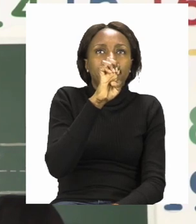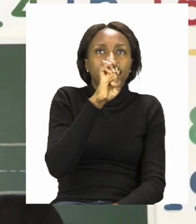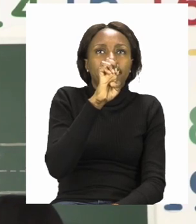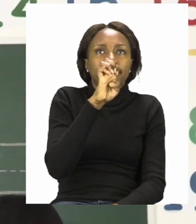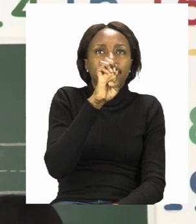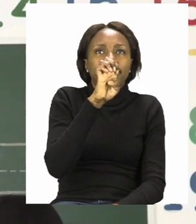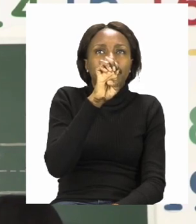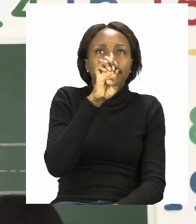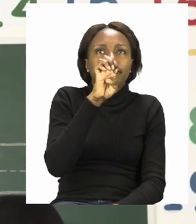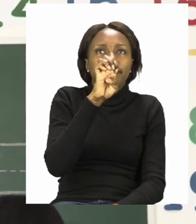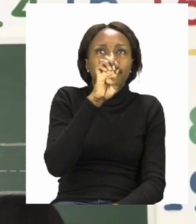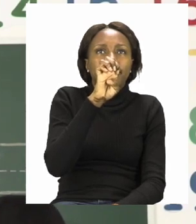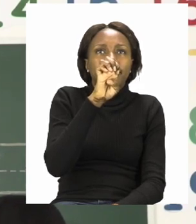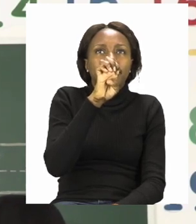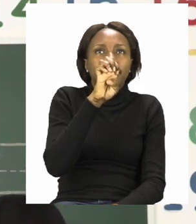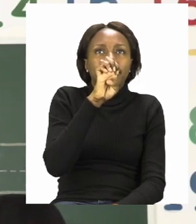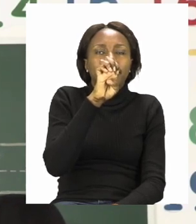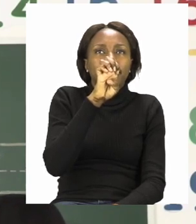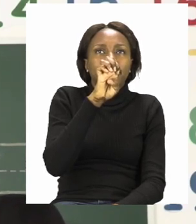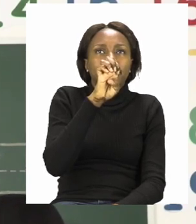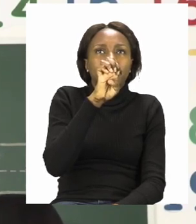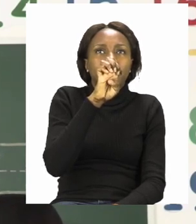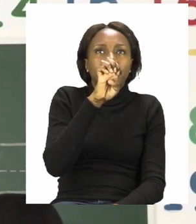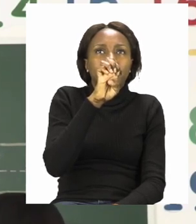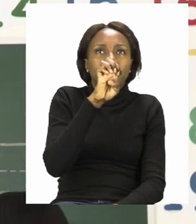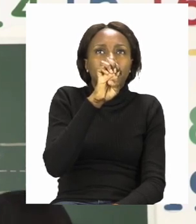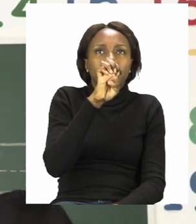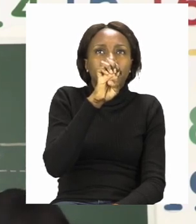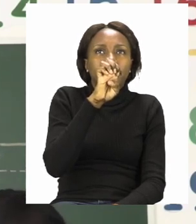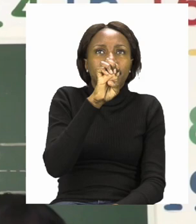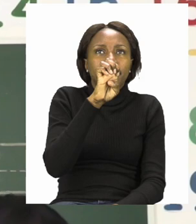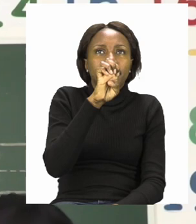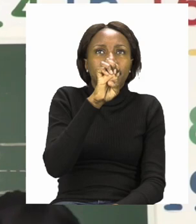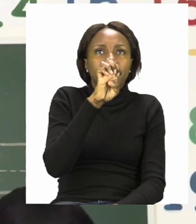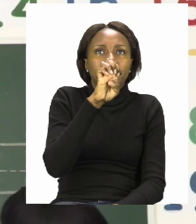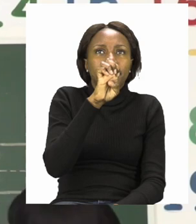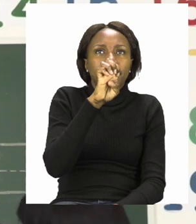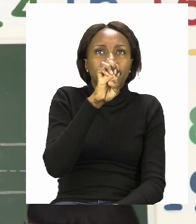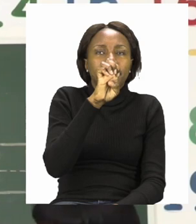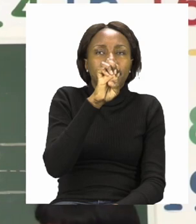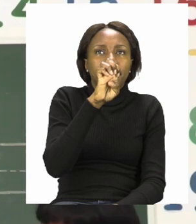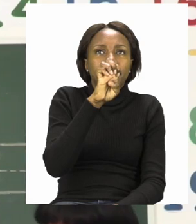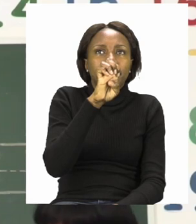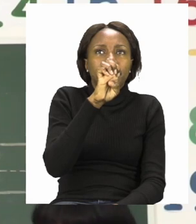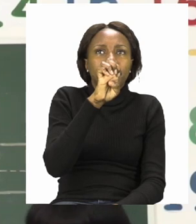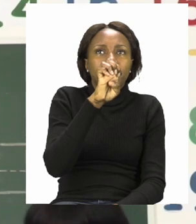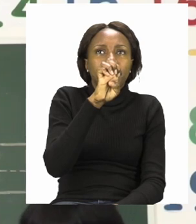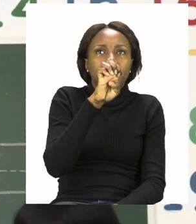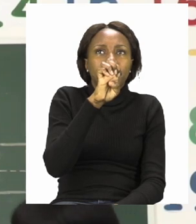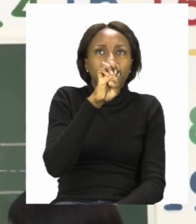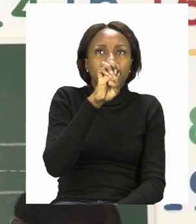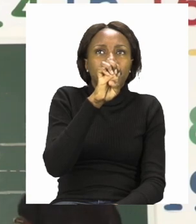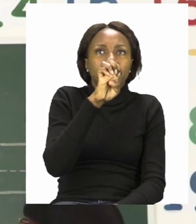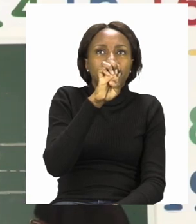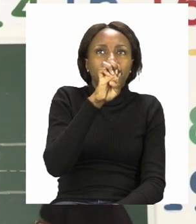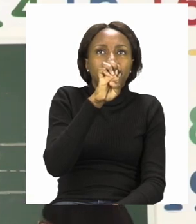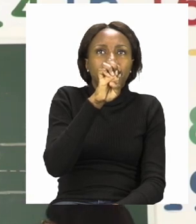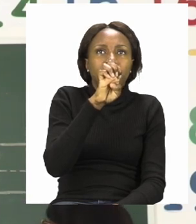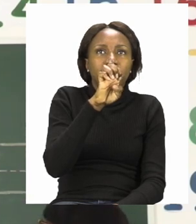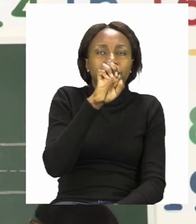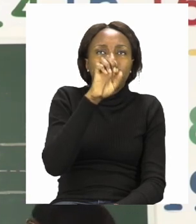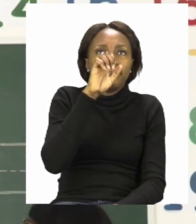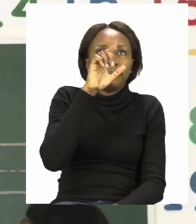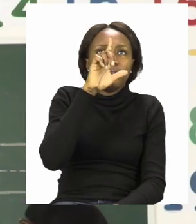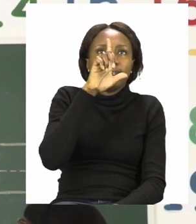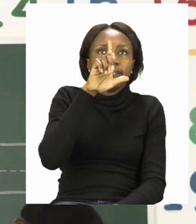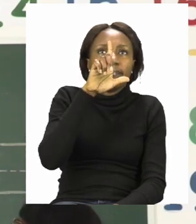round, and flick. Making sure that we are under our dotted line. And then,